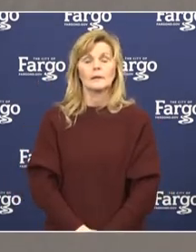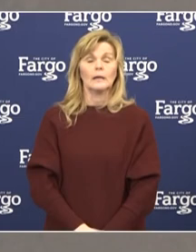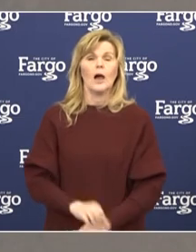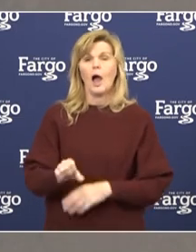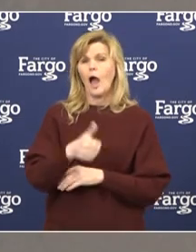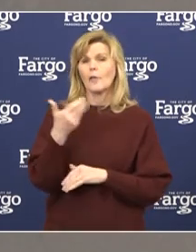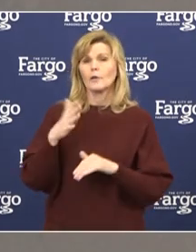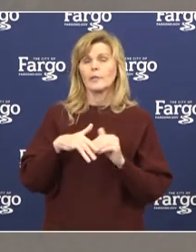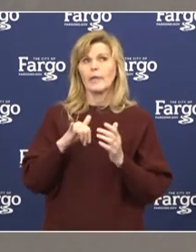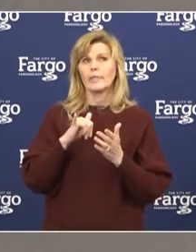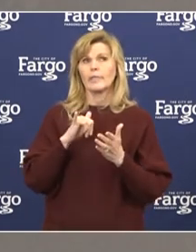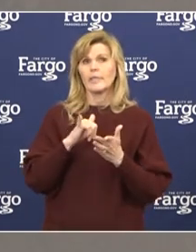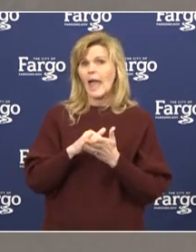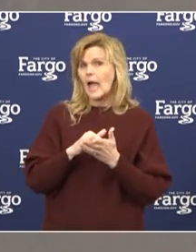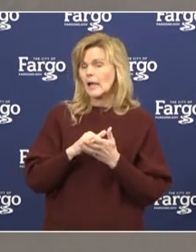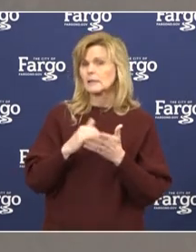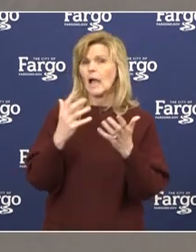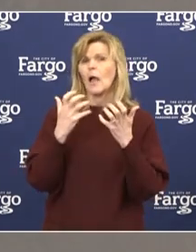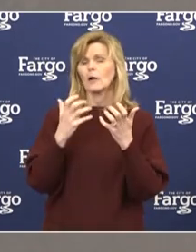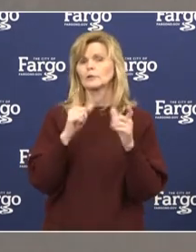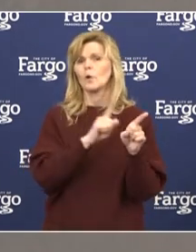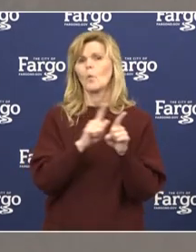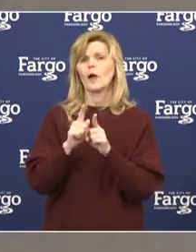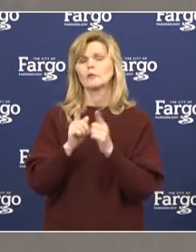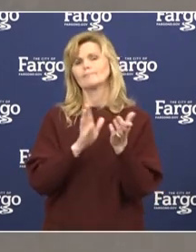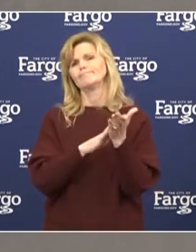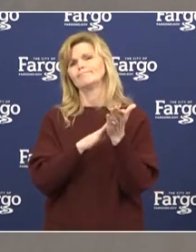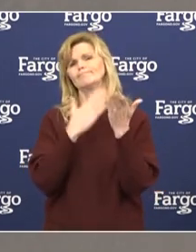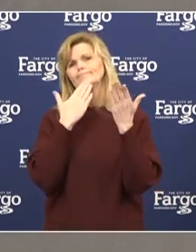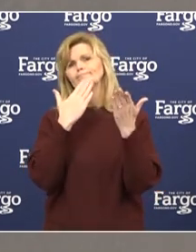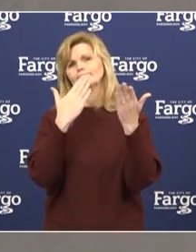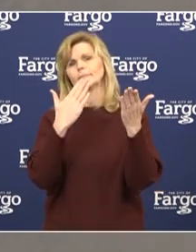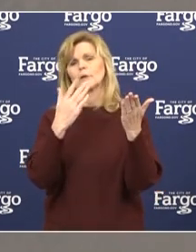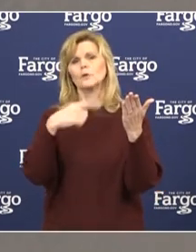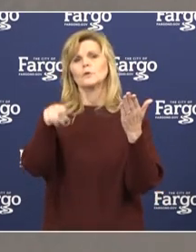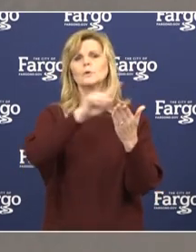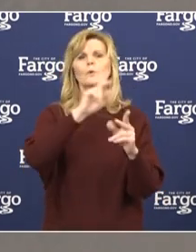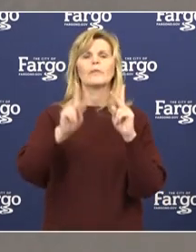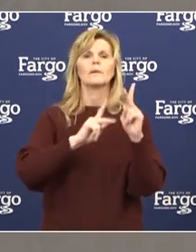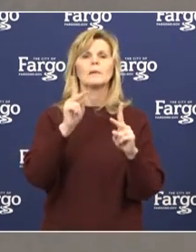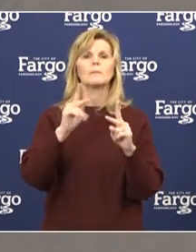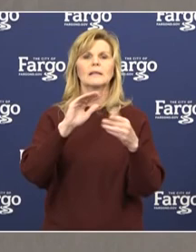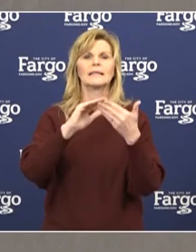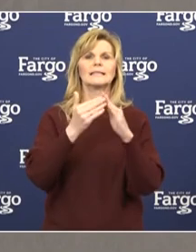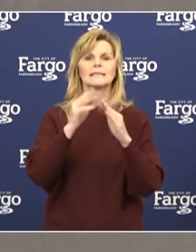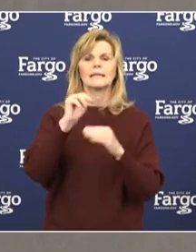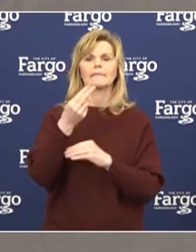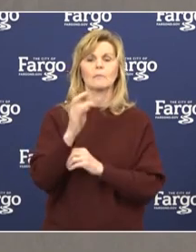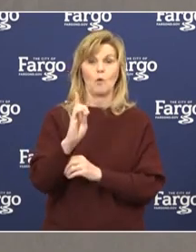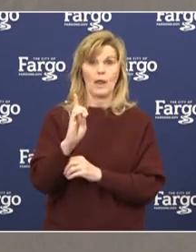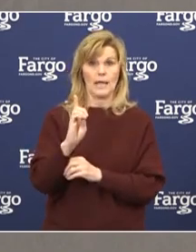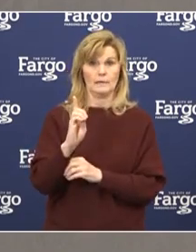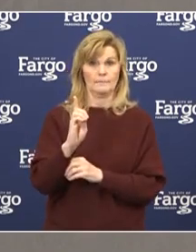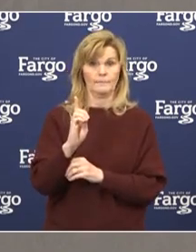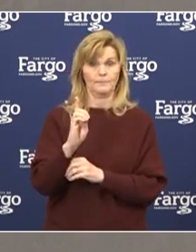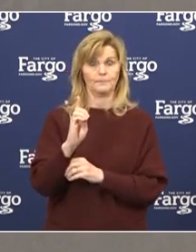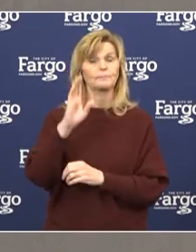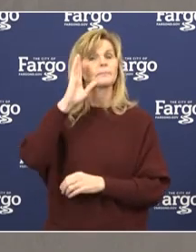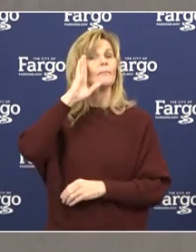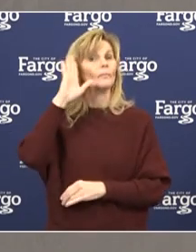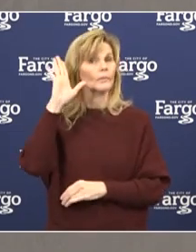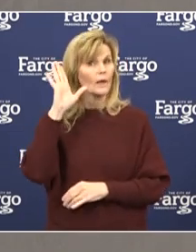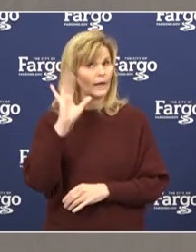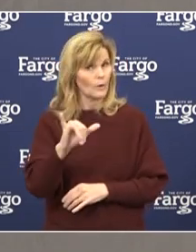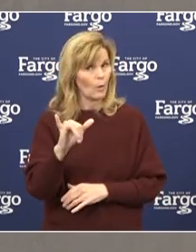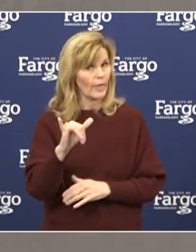that, I just want to give a special shout-out again to all the folks in the city of Moorhead. I know that